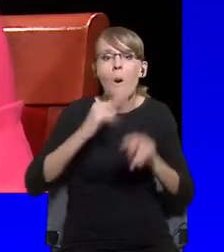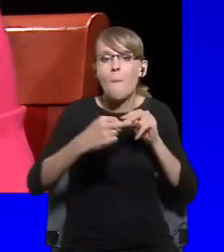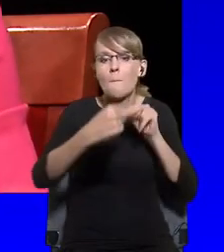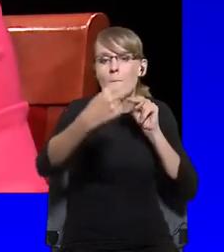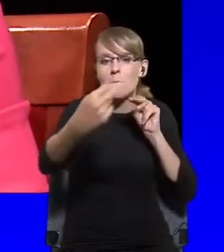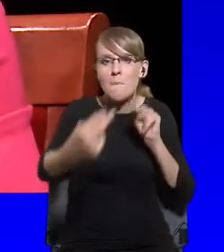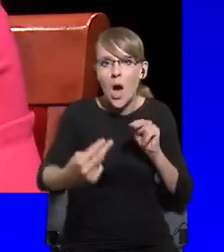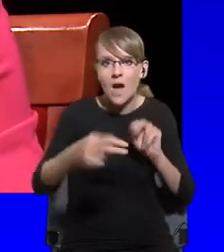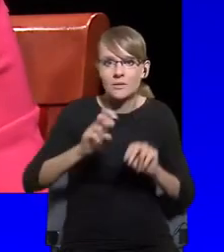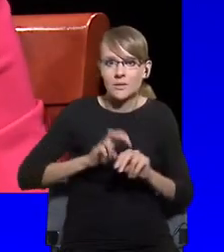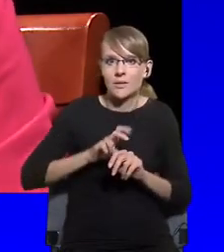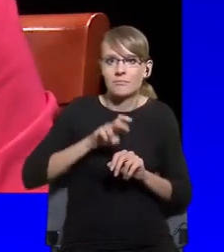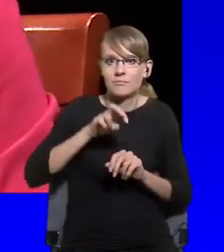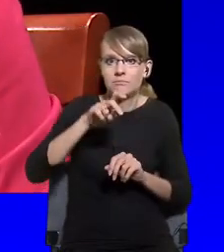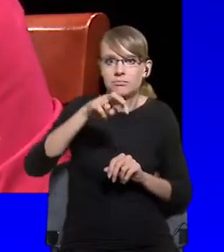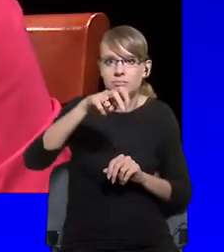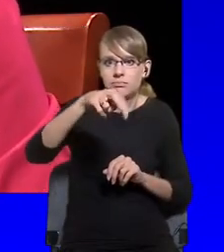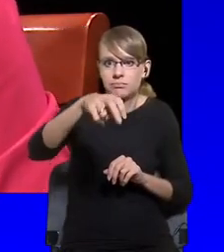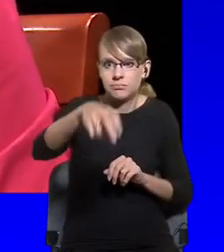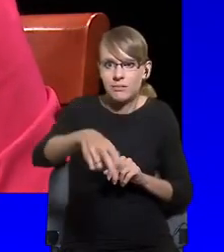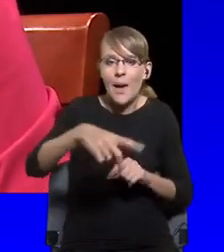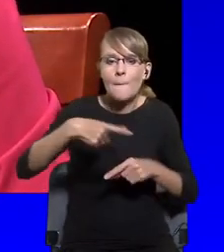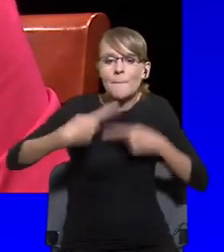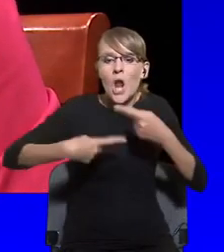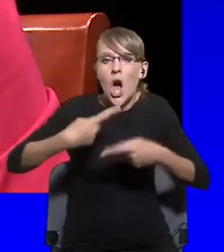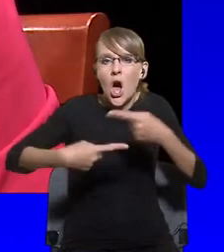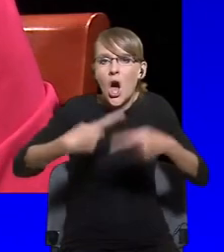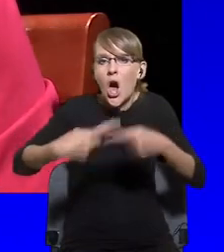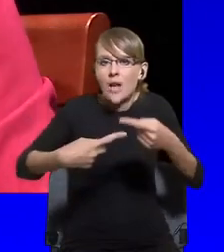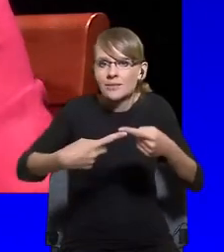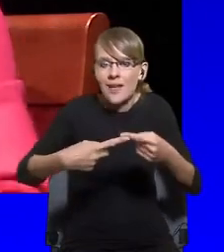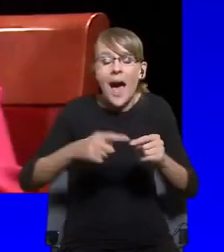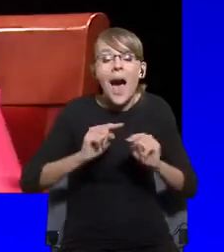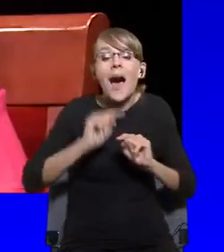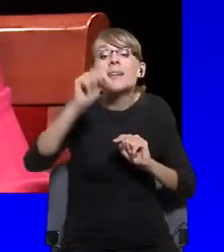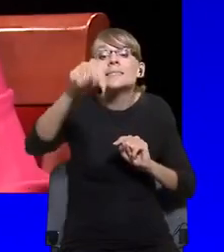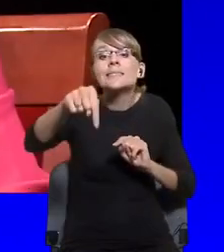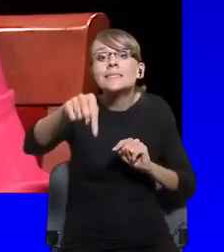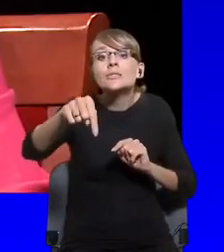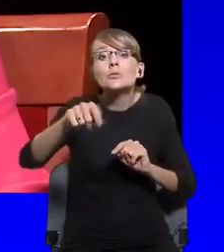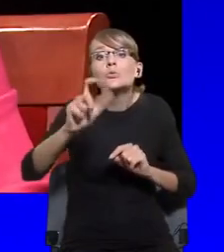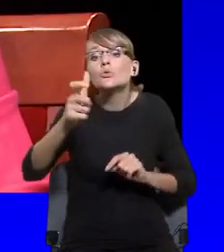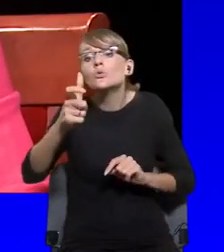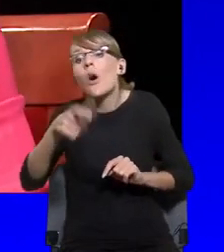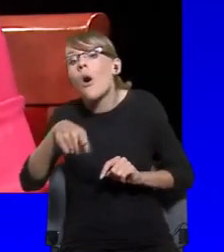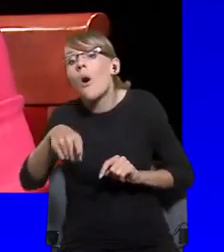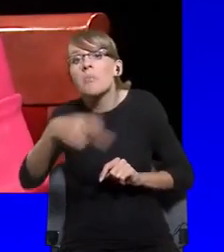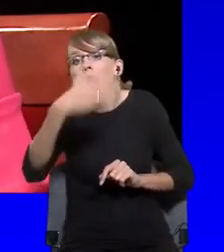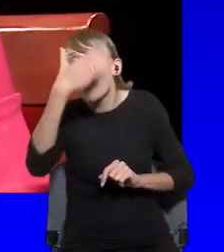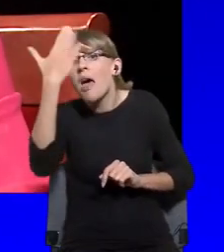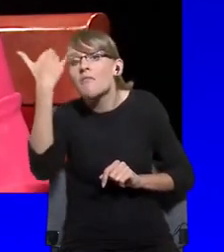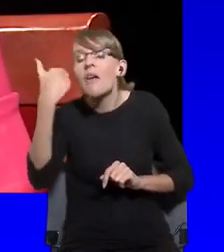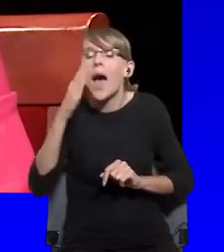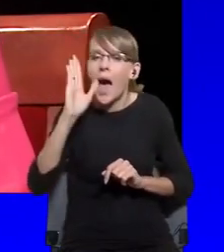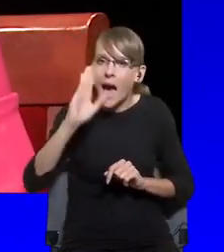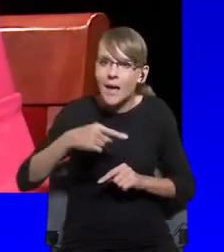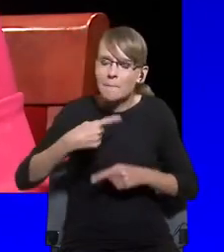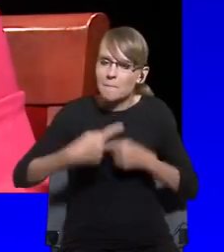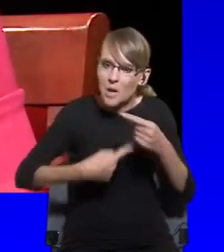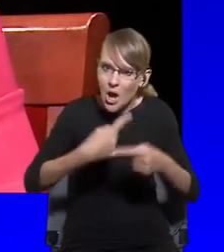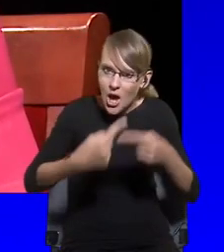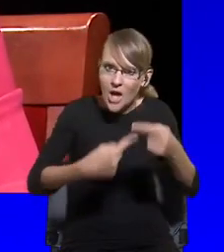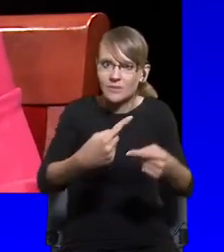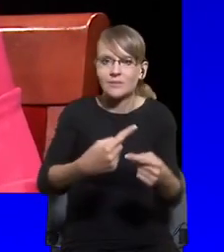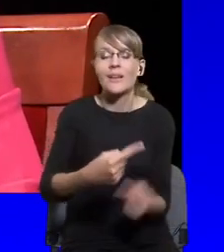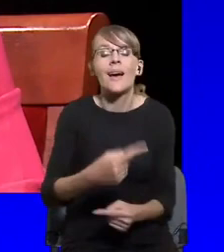what awaits us at the other side. And I do believe it's extremely important to mention this